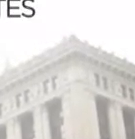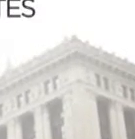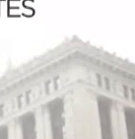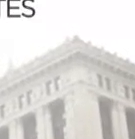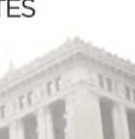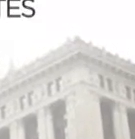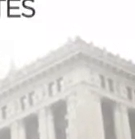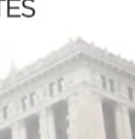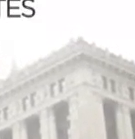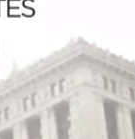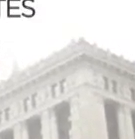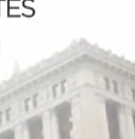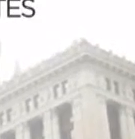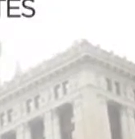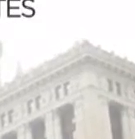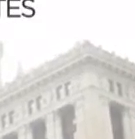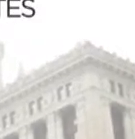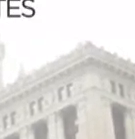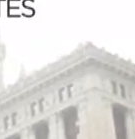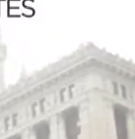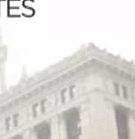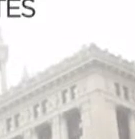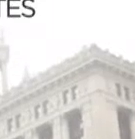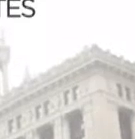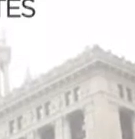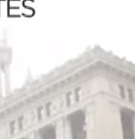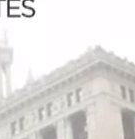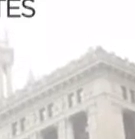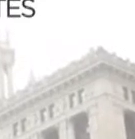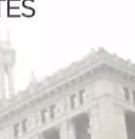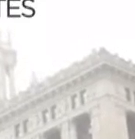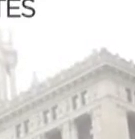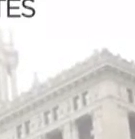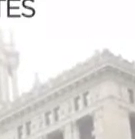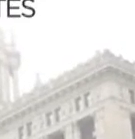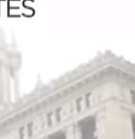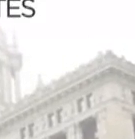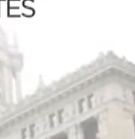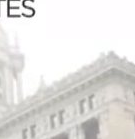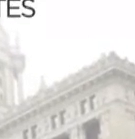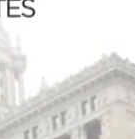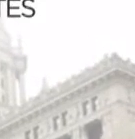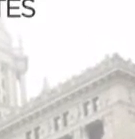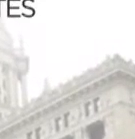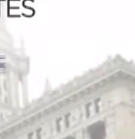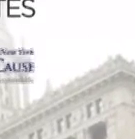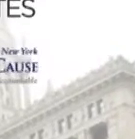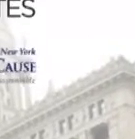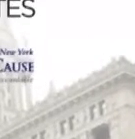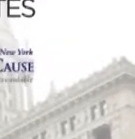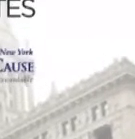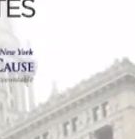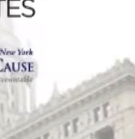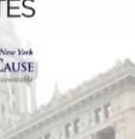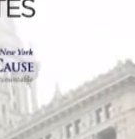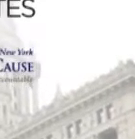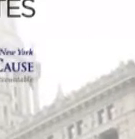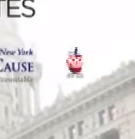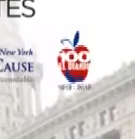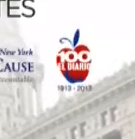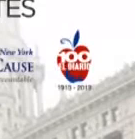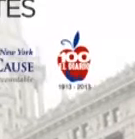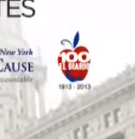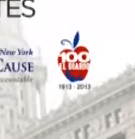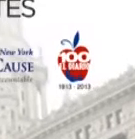WCBS-TV, WLNY, WCBS Newsradio 880, 1010 WINS, Common Cause New